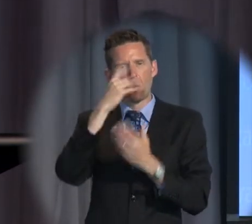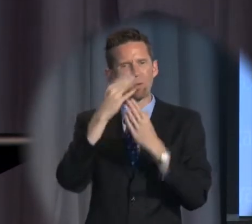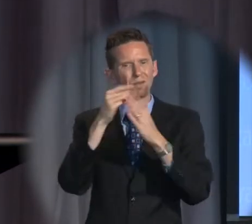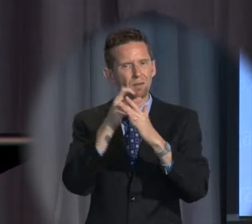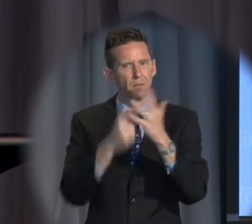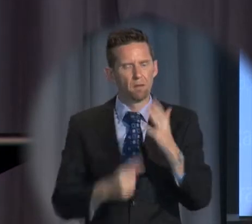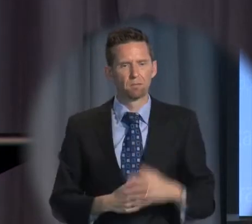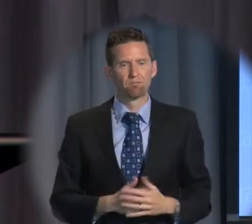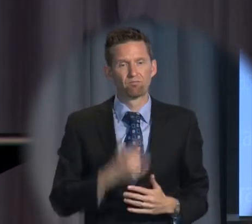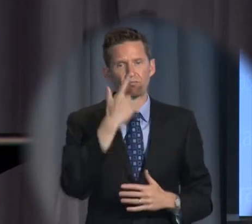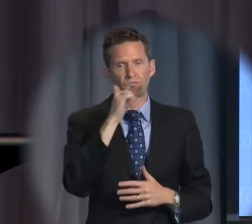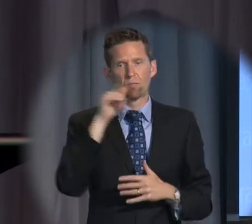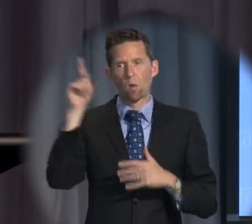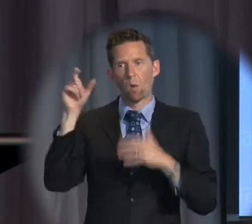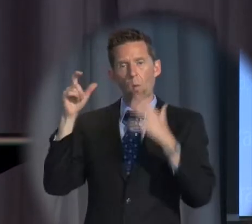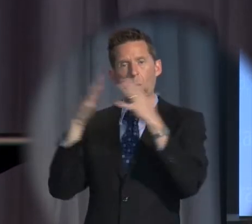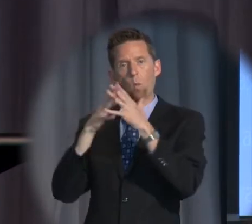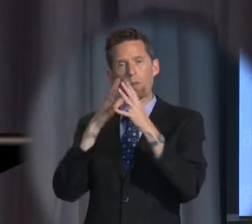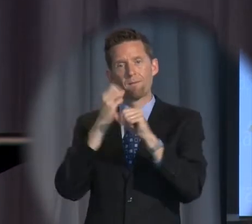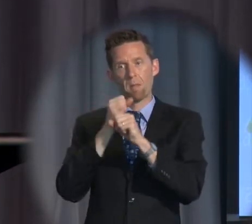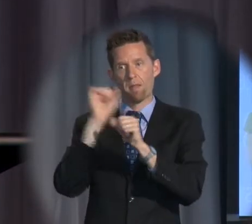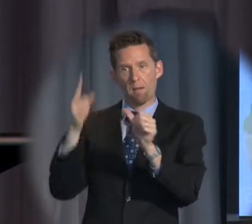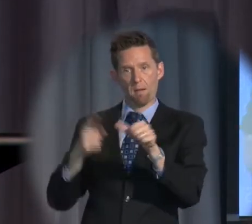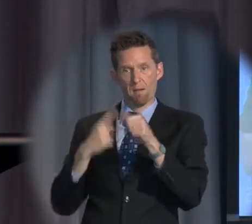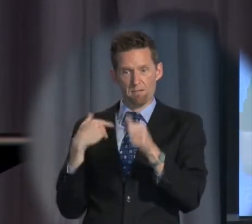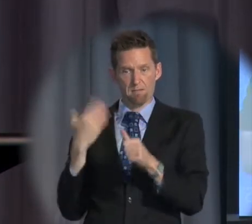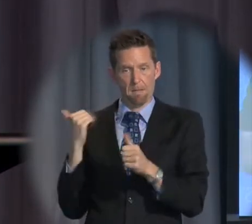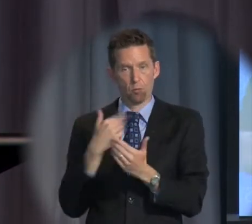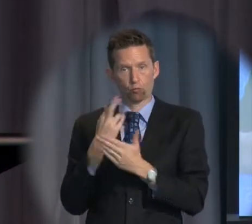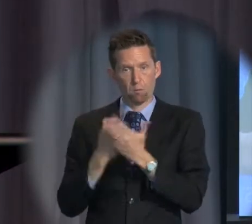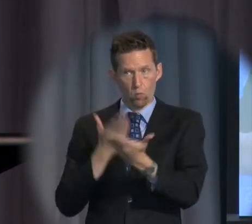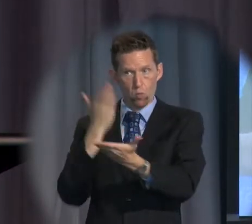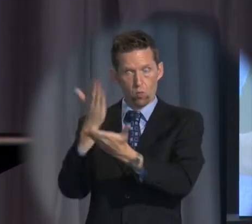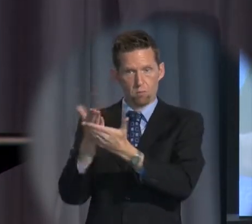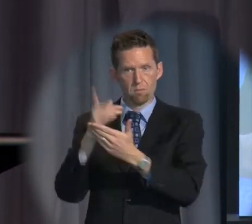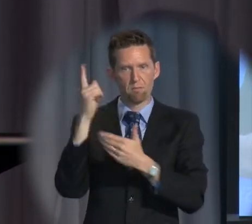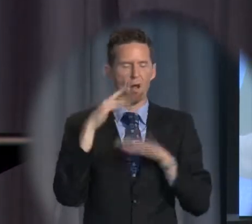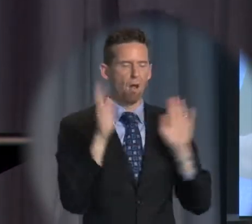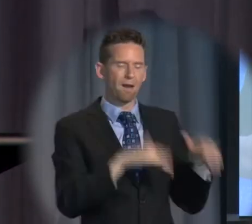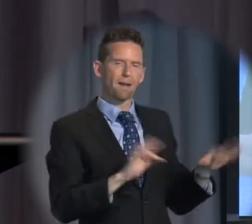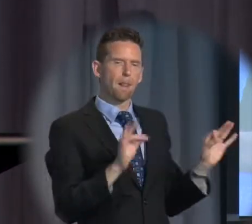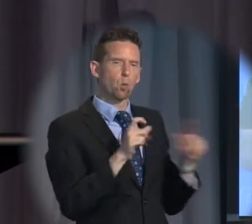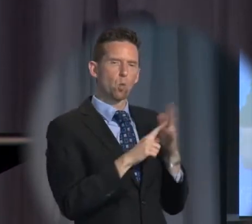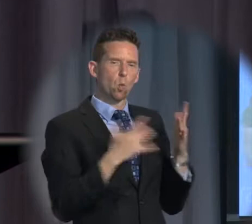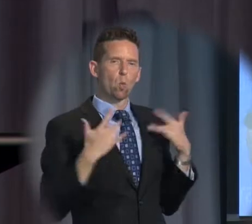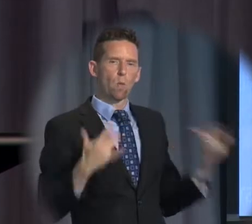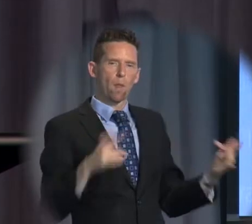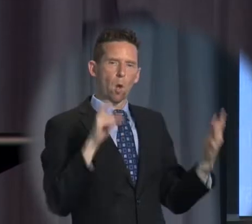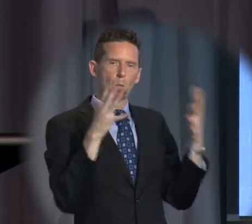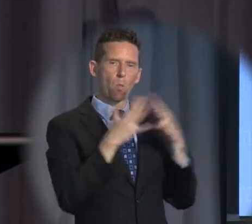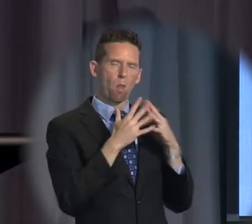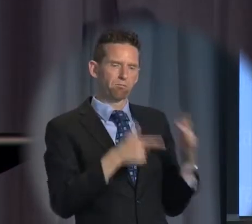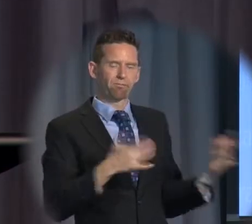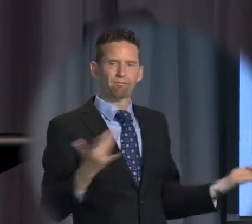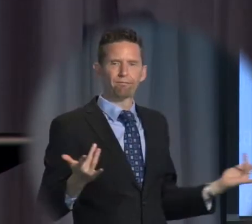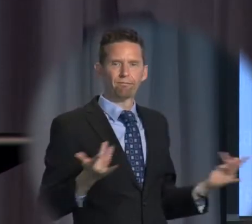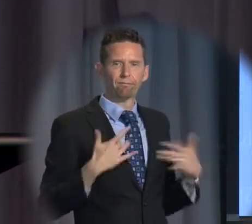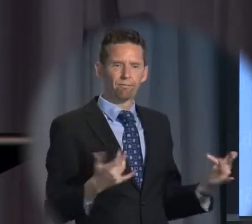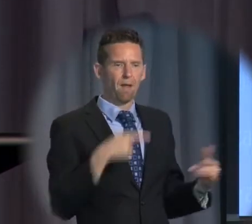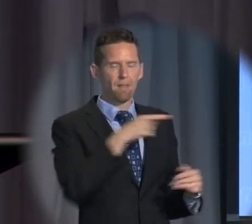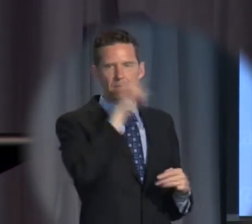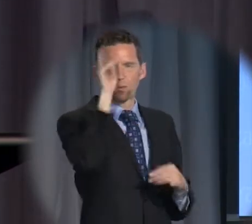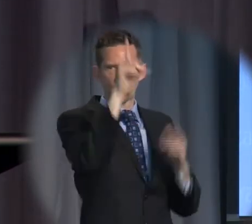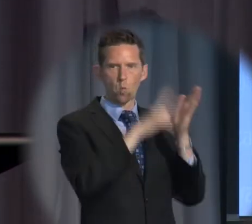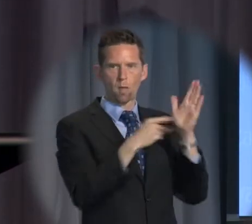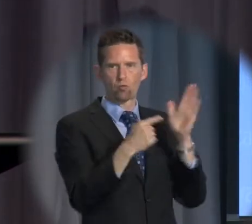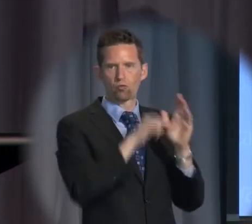the response by the Commonwealth to my report that's just been tabled in Parliament is that this has nothing to do with the Commonwealth and is totally the responsibility of the